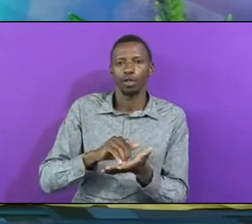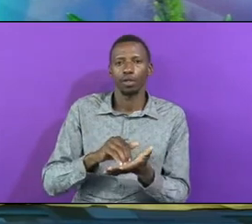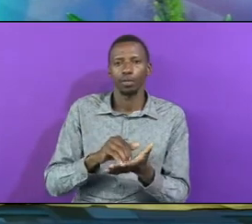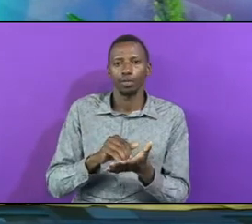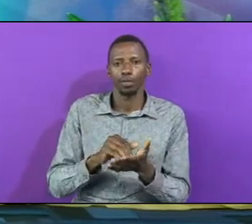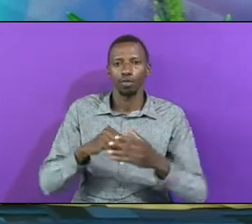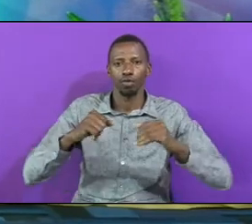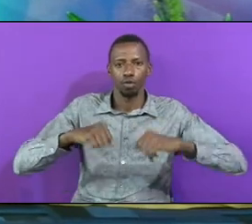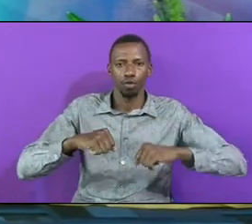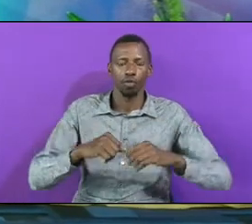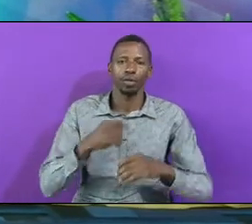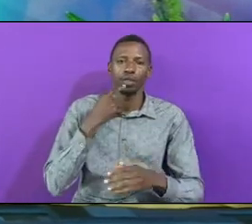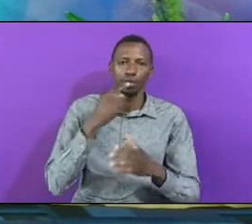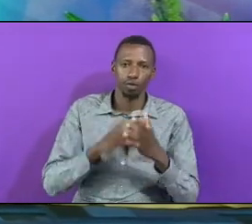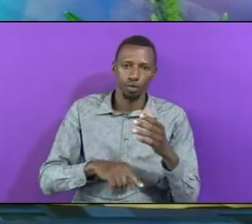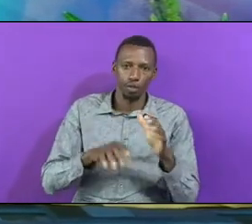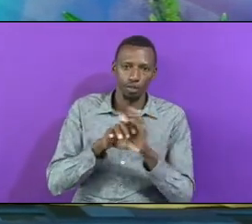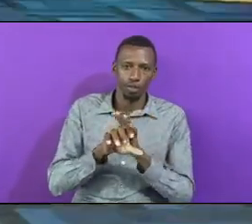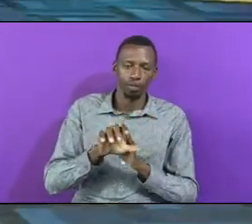Chapter 35